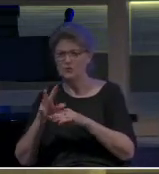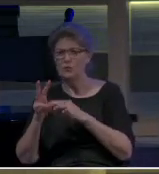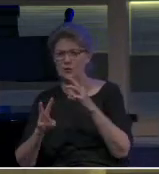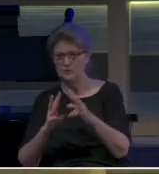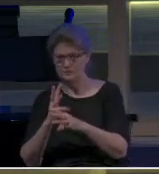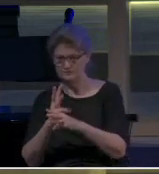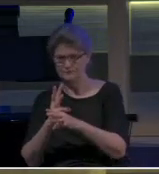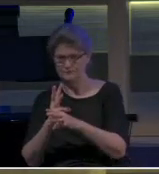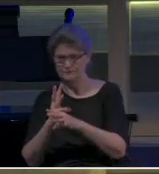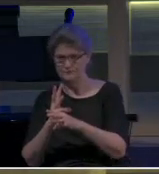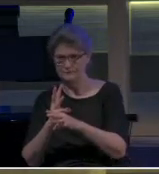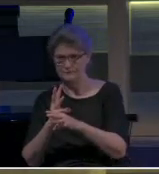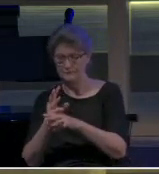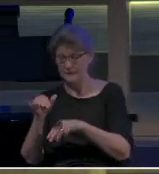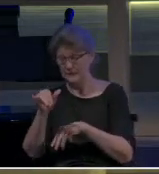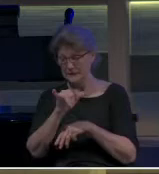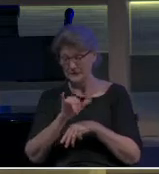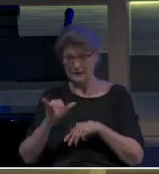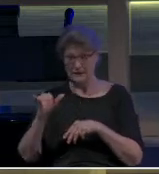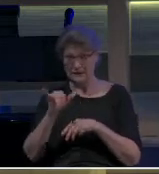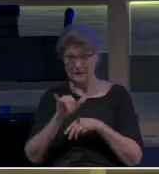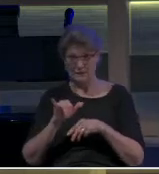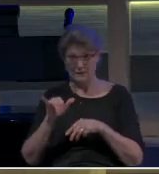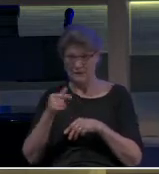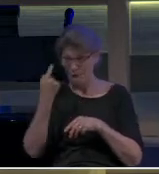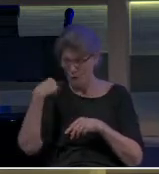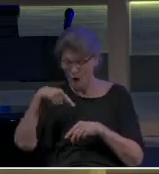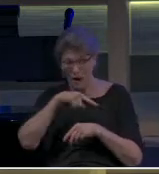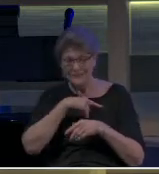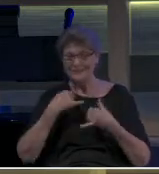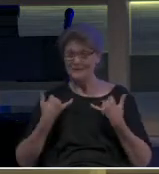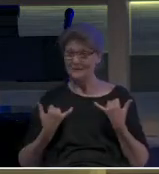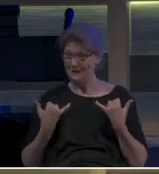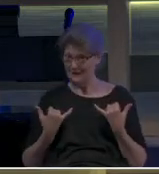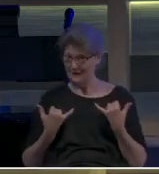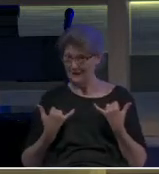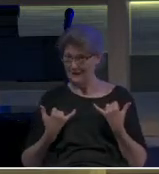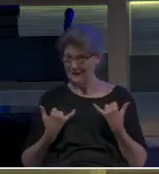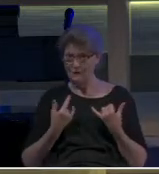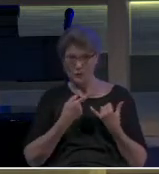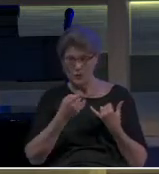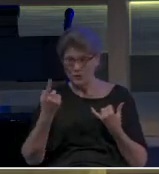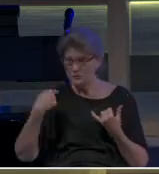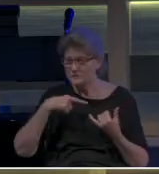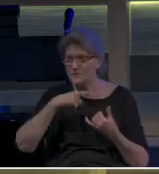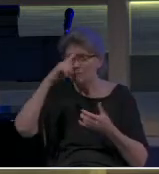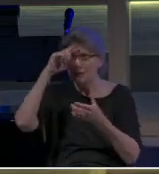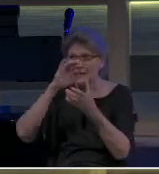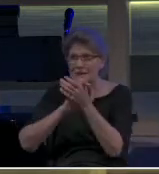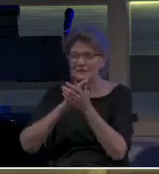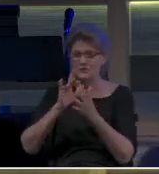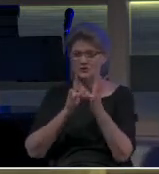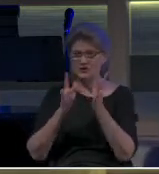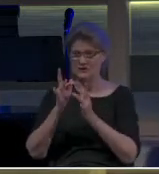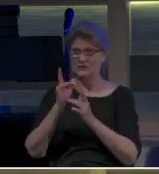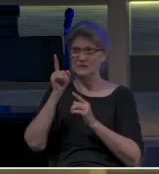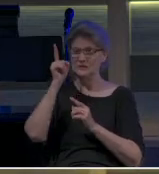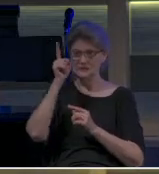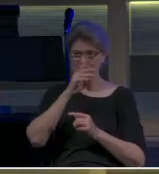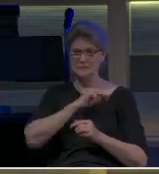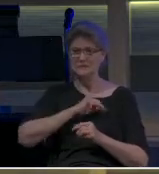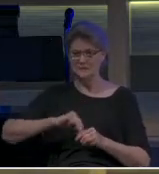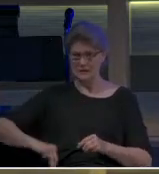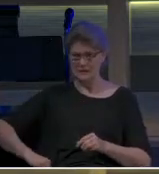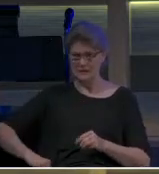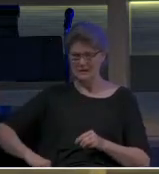well. Well, the same paradigm exists for those of us who are believers in Messiah Jesus. And we tend to forget that because we